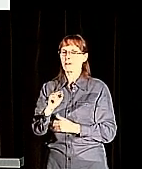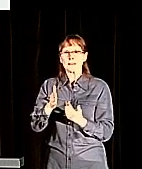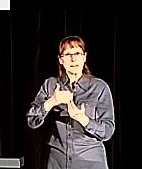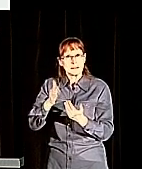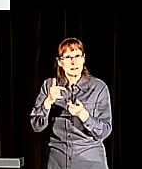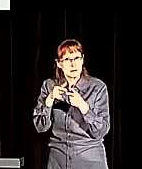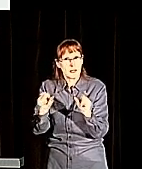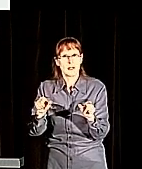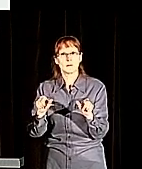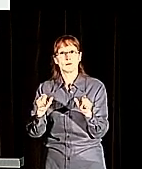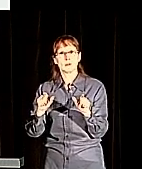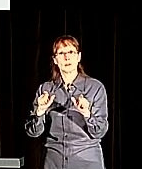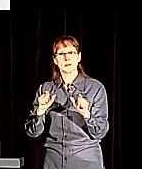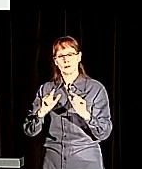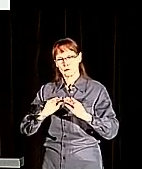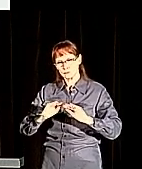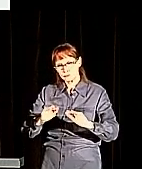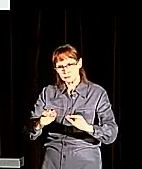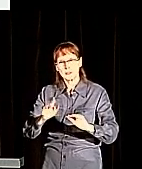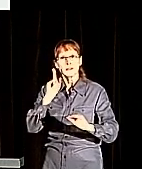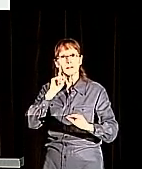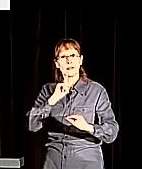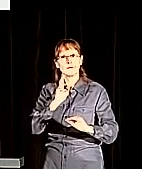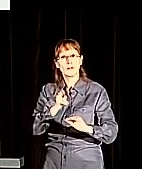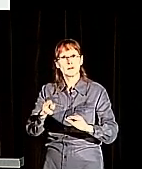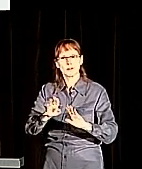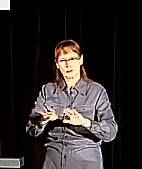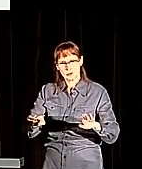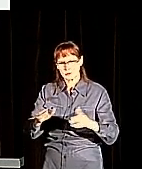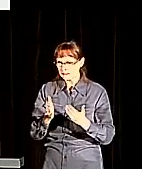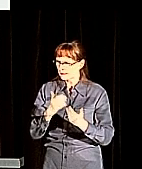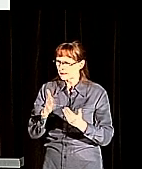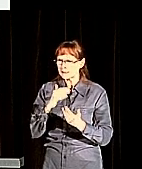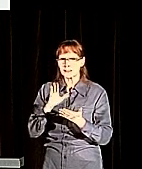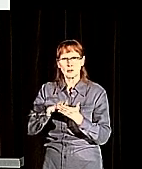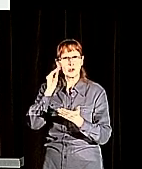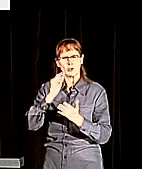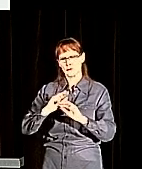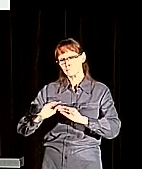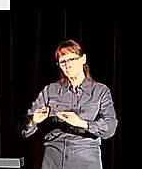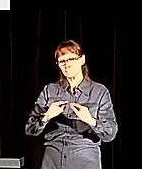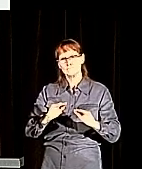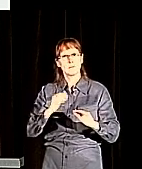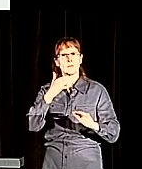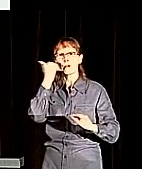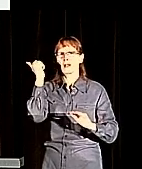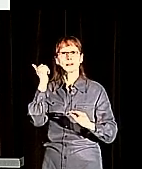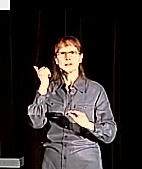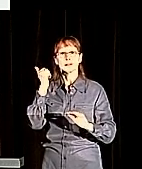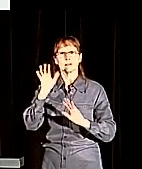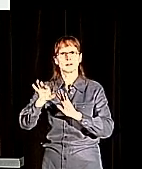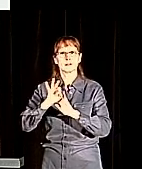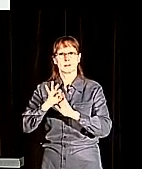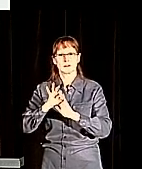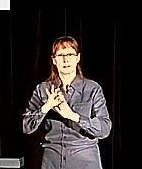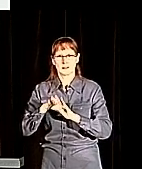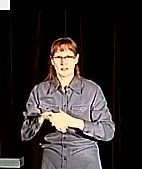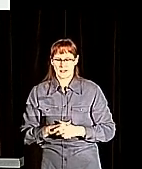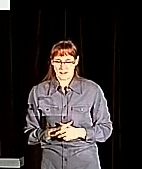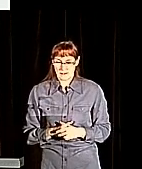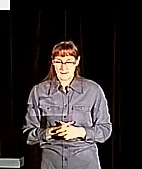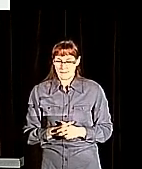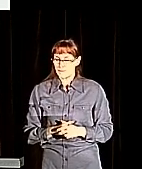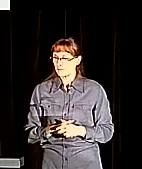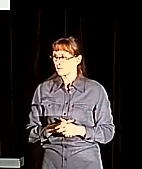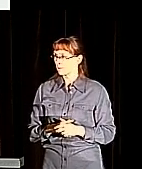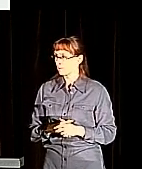to deaf and hard of hearing children. Again, our ultimate goal is to try to provide middle-class lifestyles to